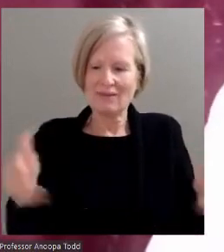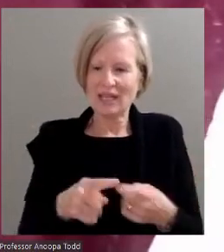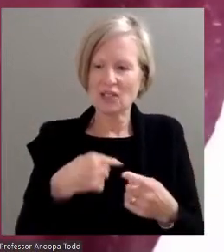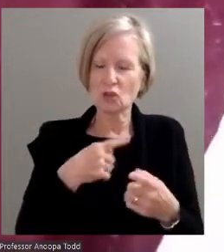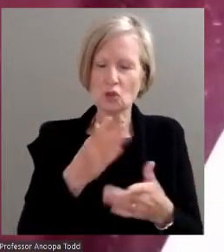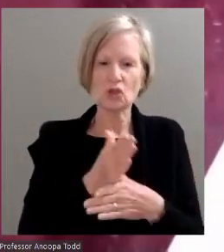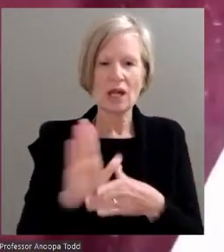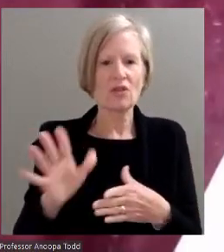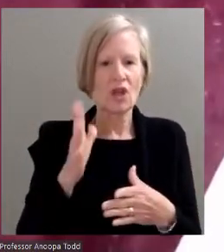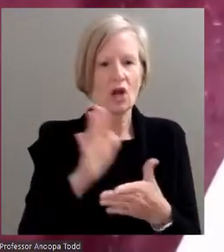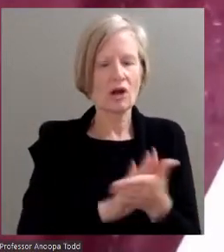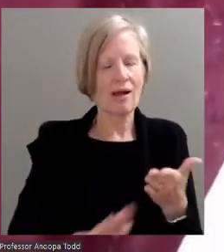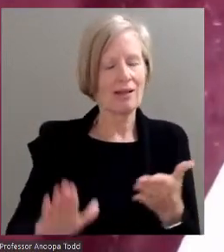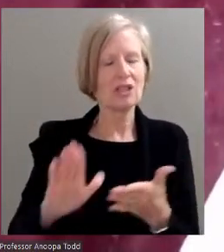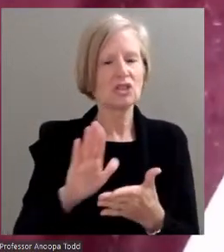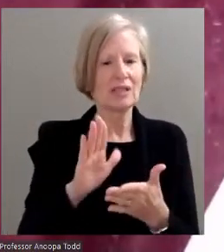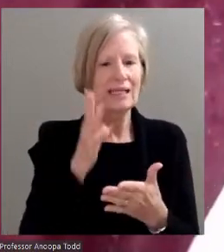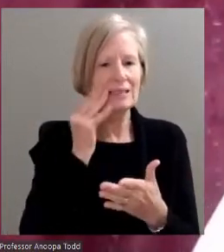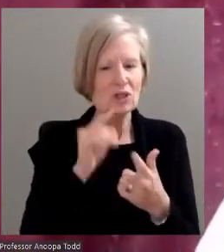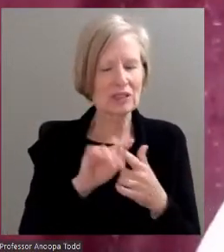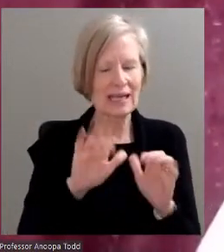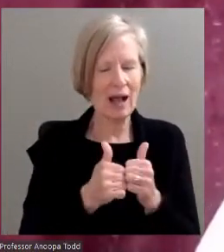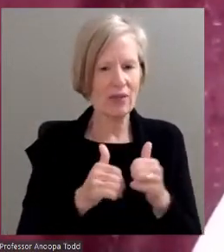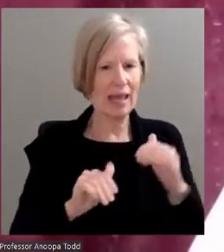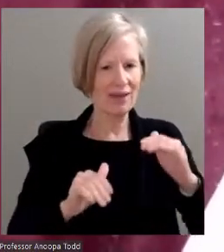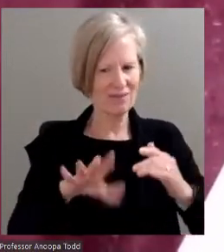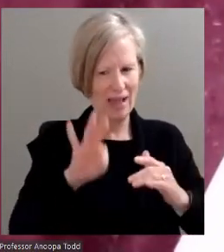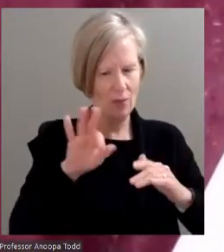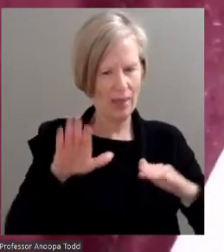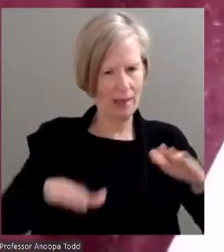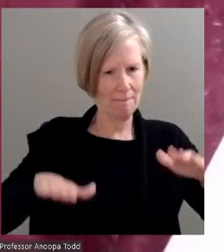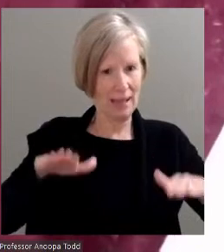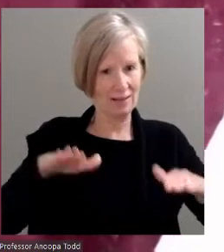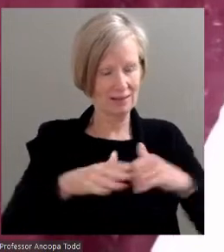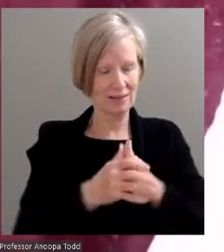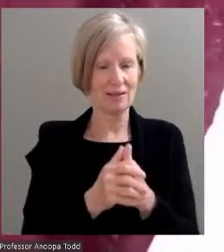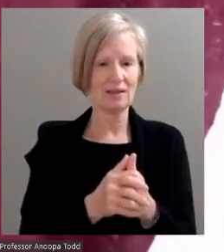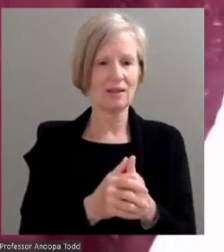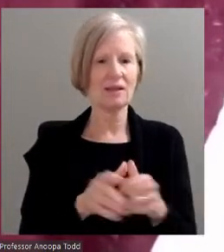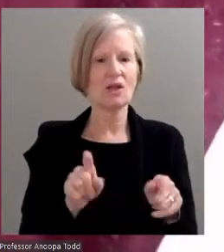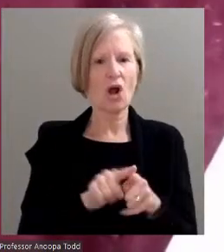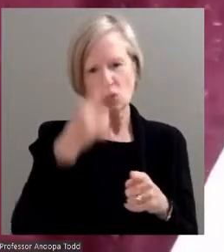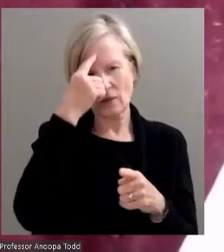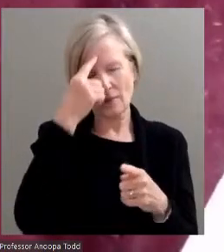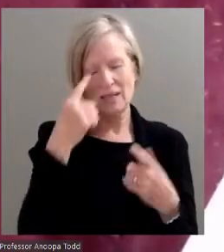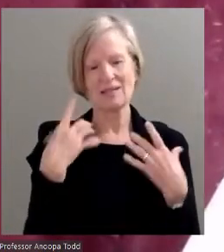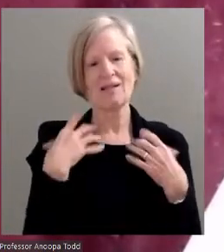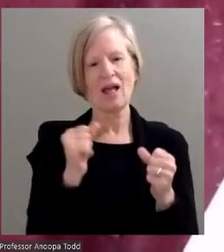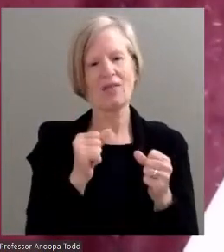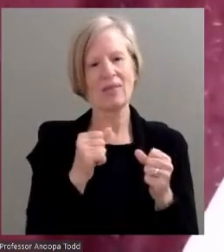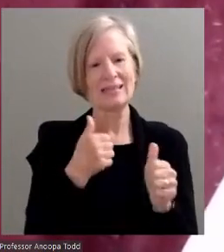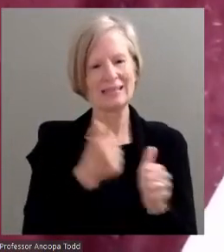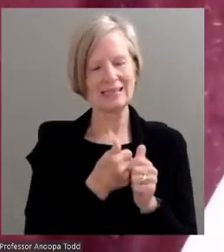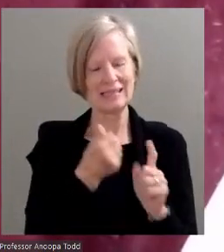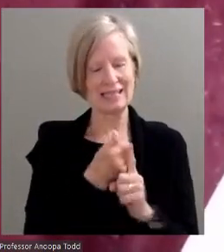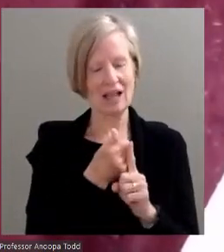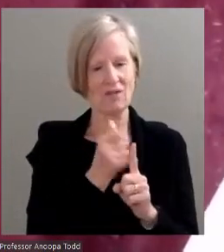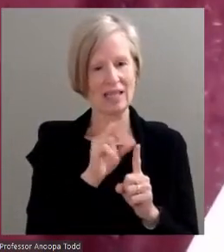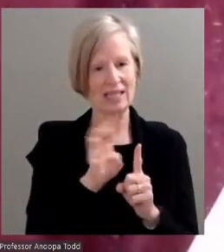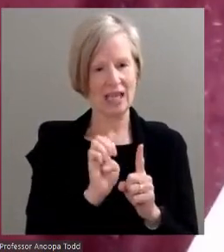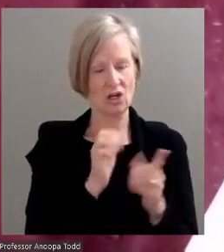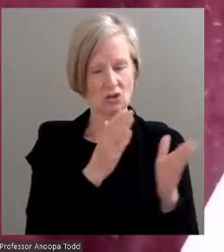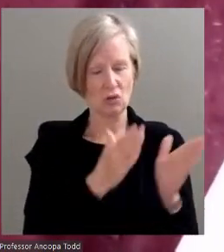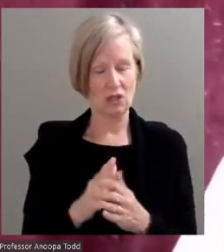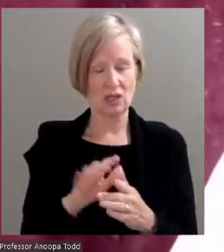balance their college career. Guest speakers will share tips on mental health and self-care strategies. The third one will be an